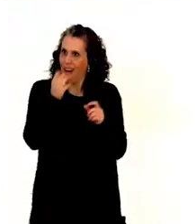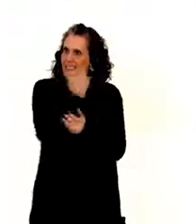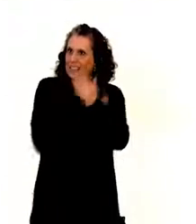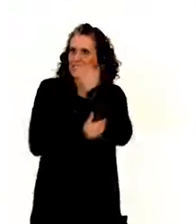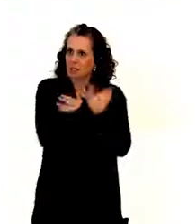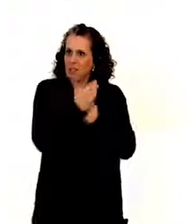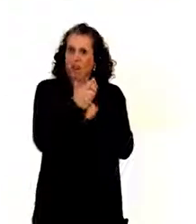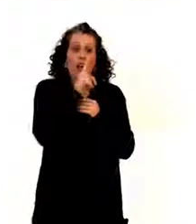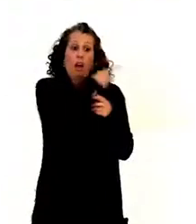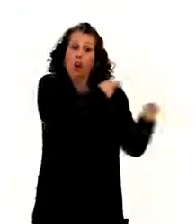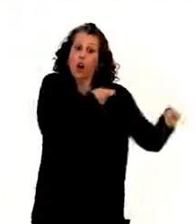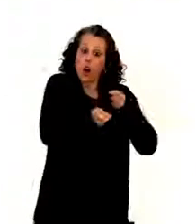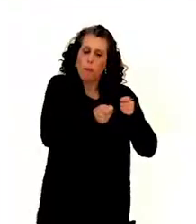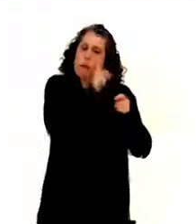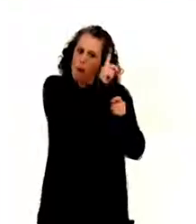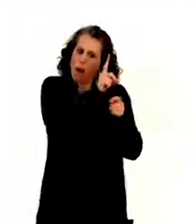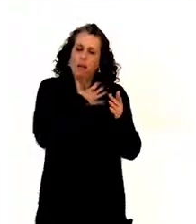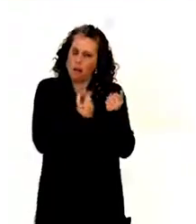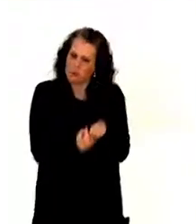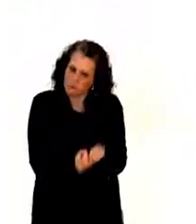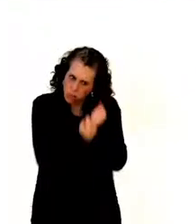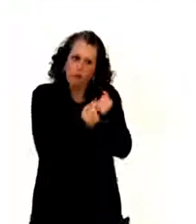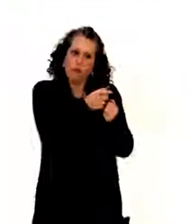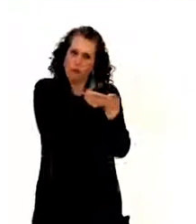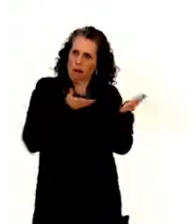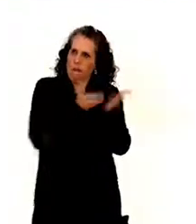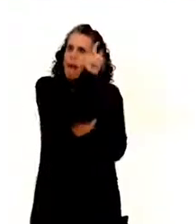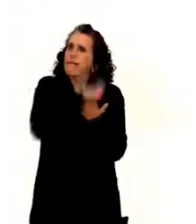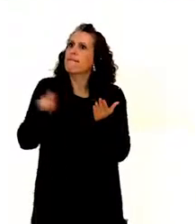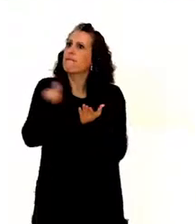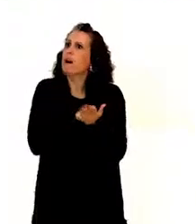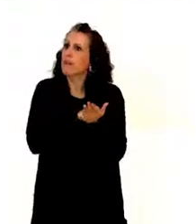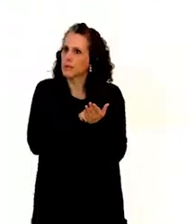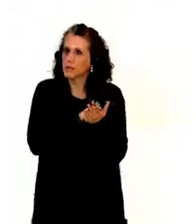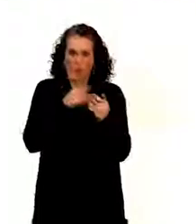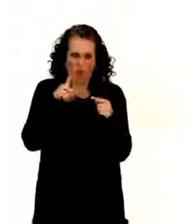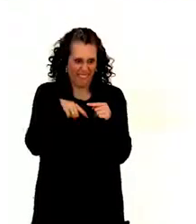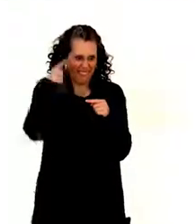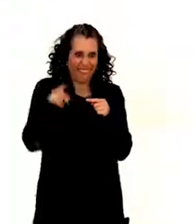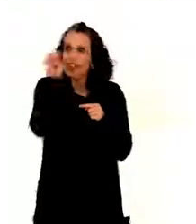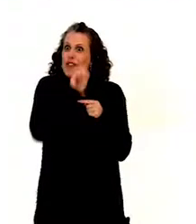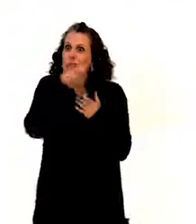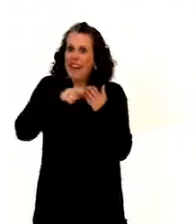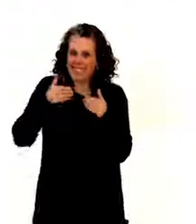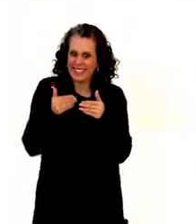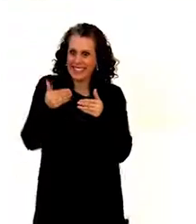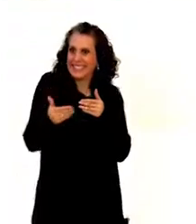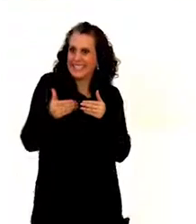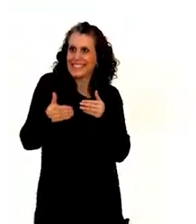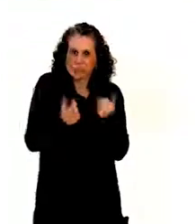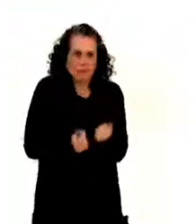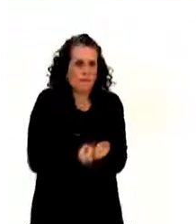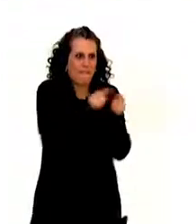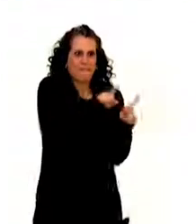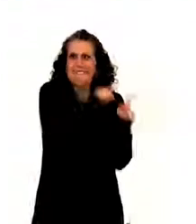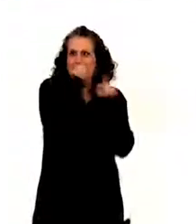restricted right to vote, that they will be able to take part in the upcoming European elections, which is good